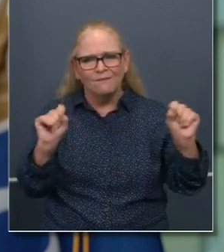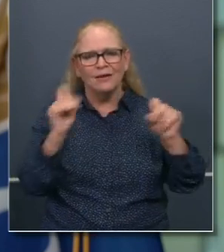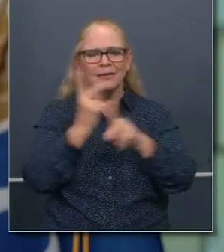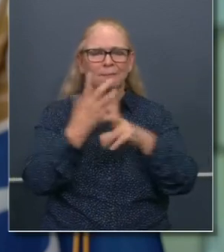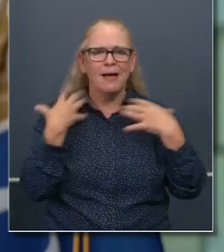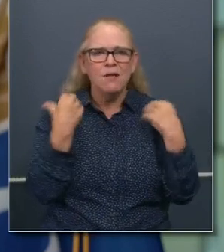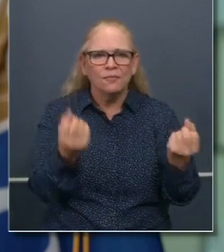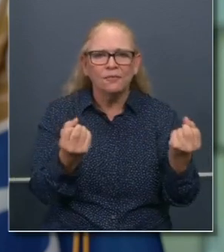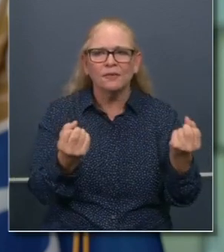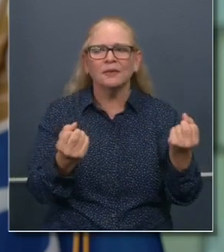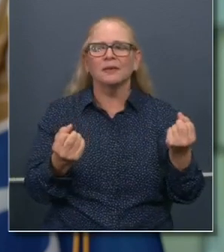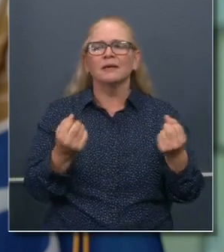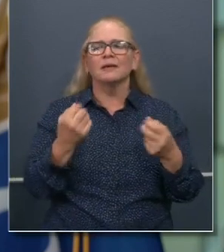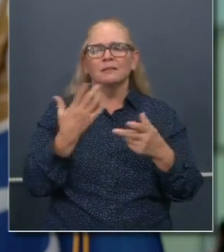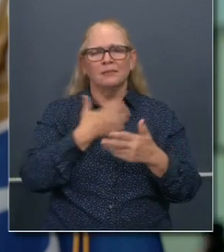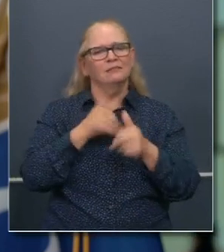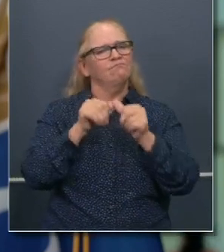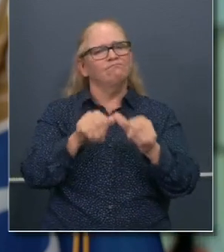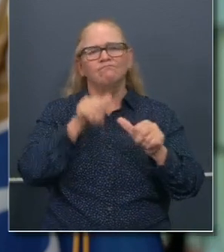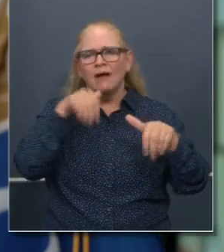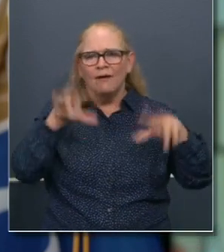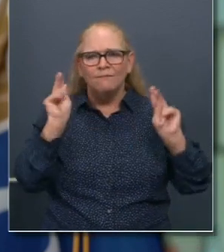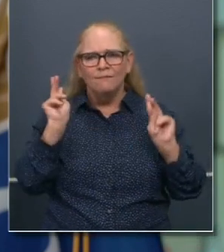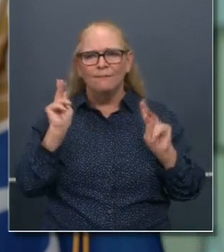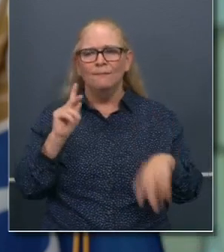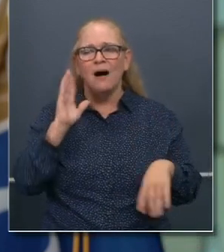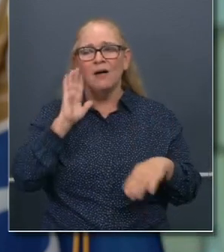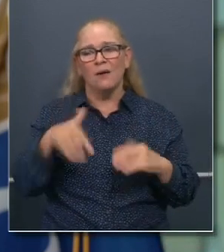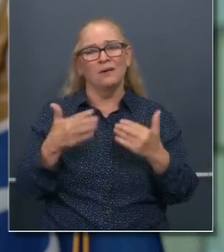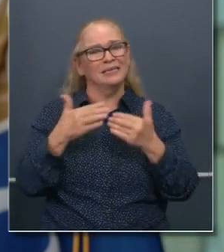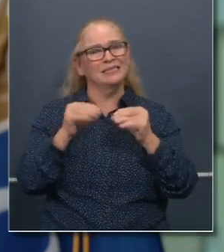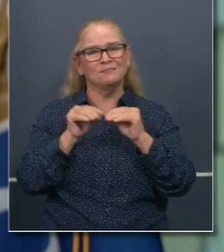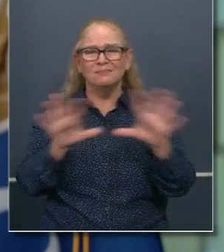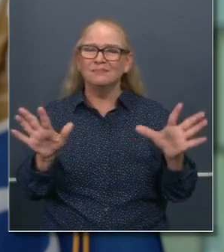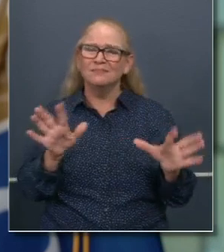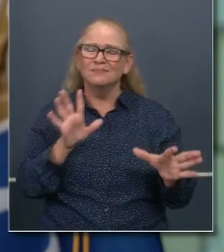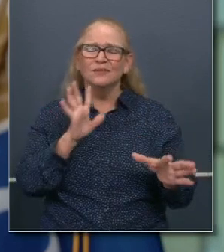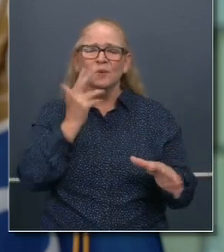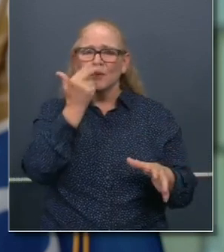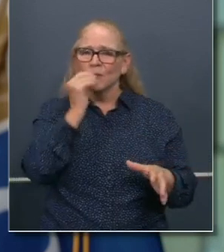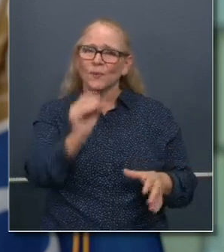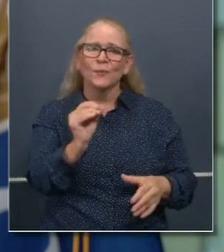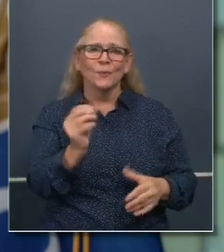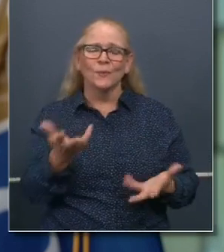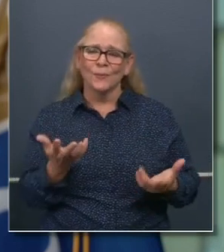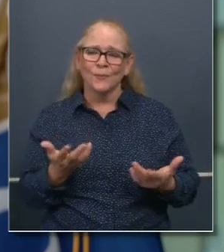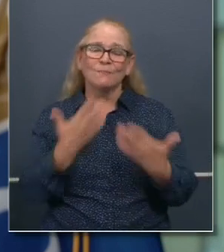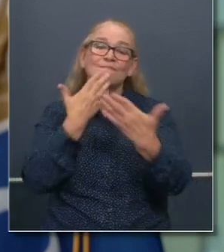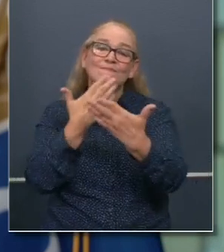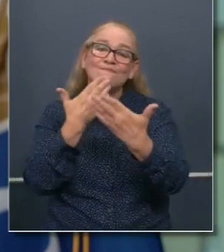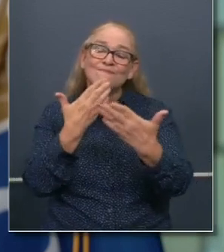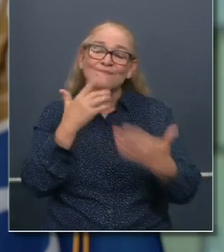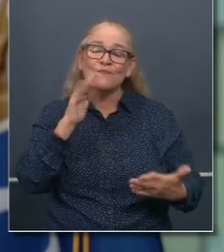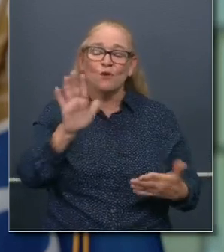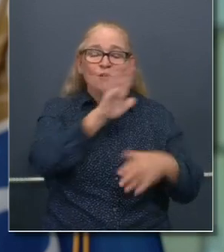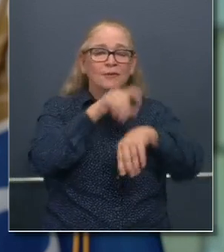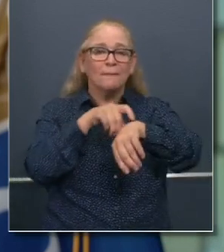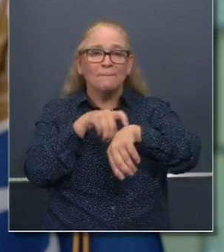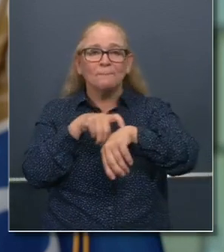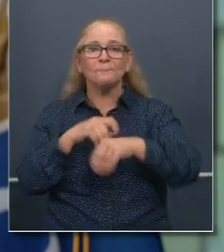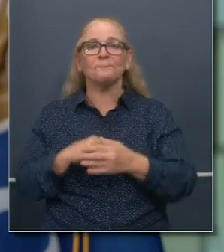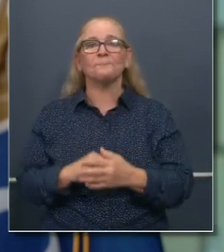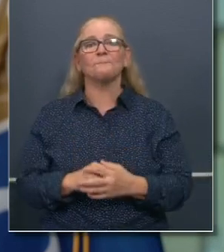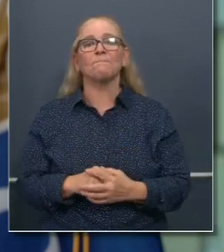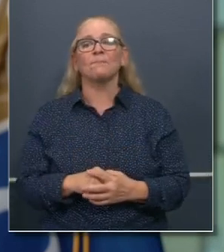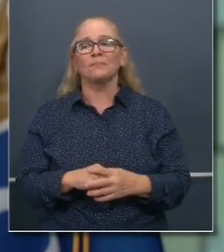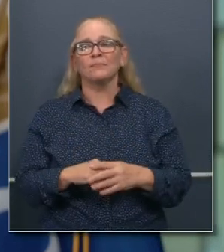ever vigilant about how easy this disease can transmit itself. Uh, thank you all for the privilege of your time. Look forward to coming